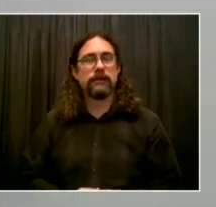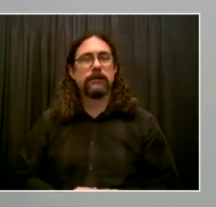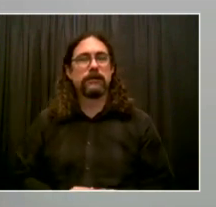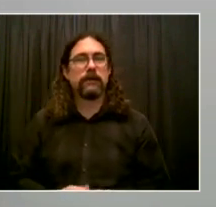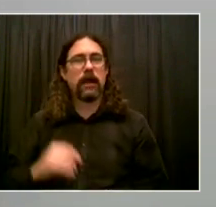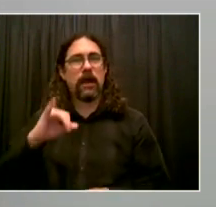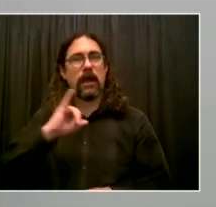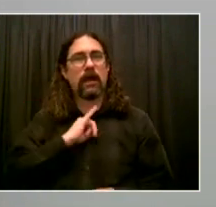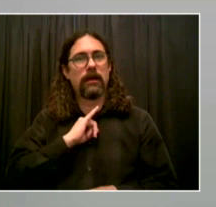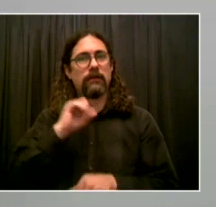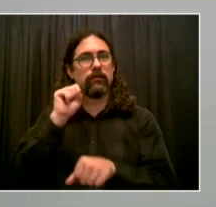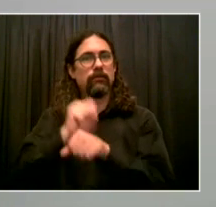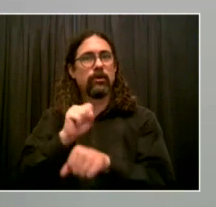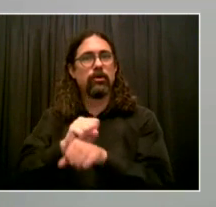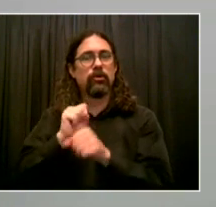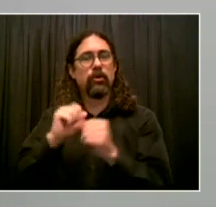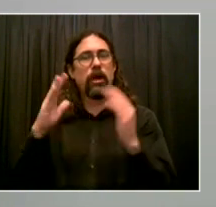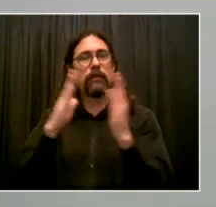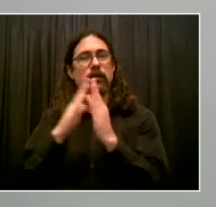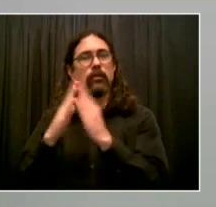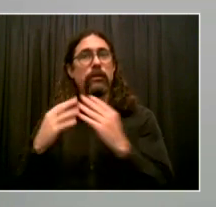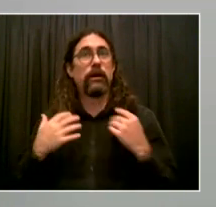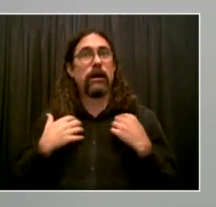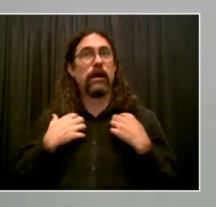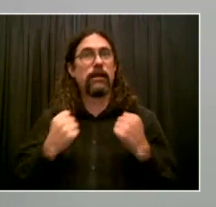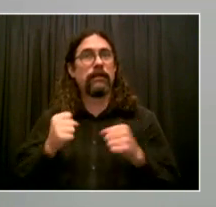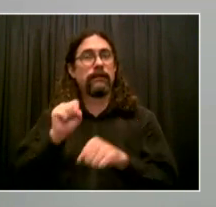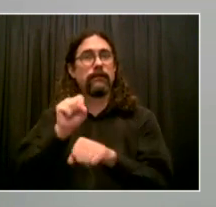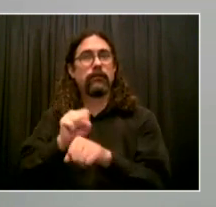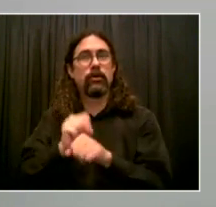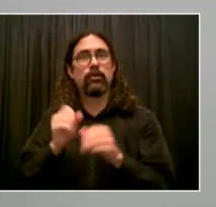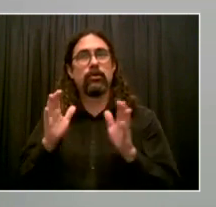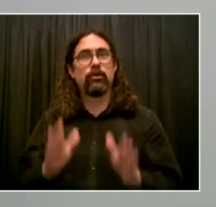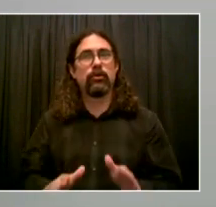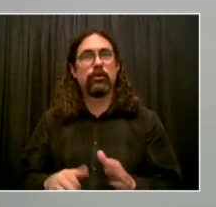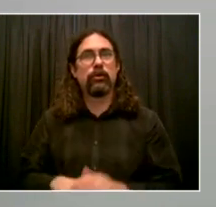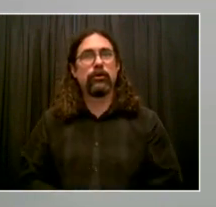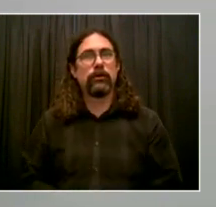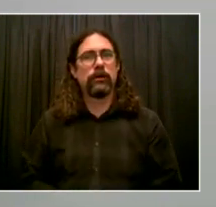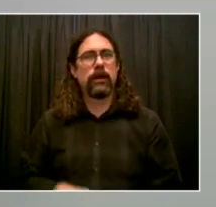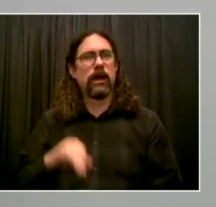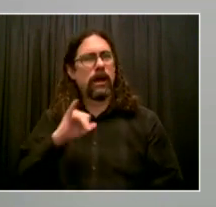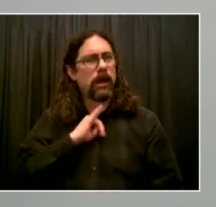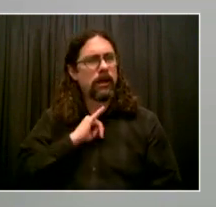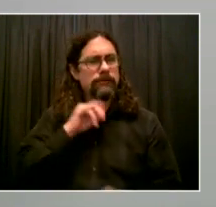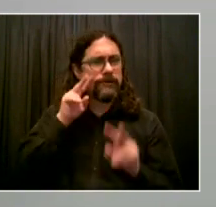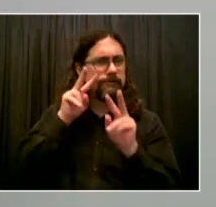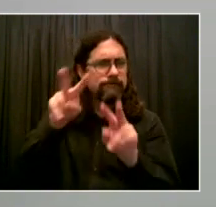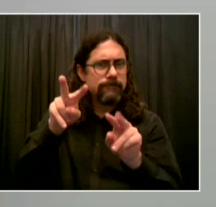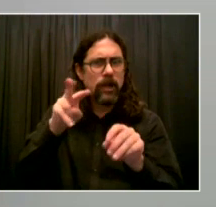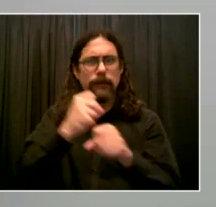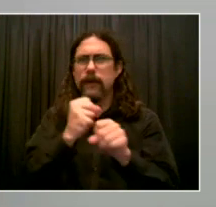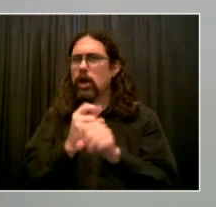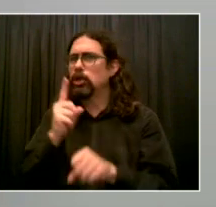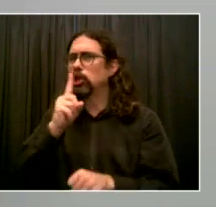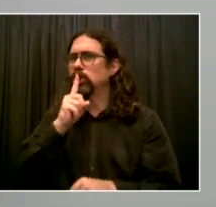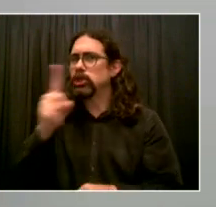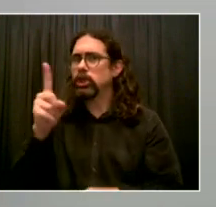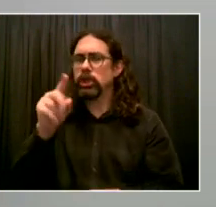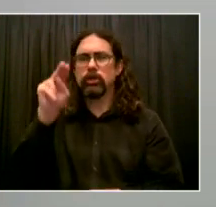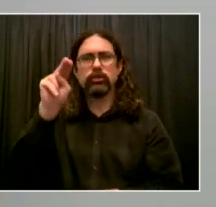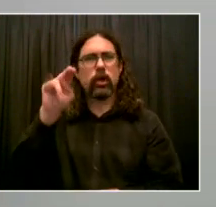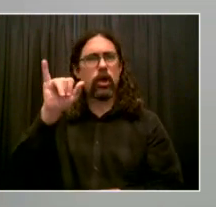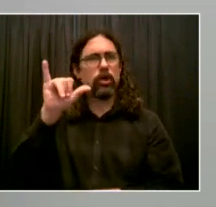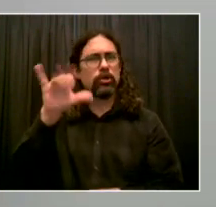Corp, making sure the city was reaching as many close contacts and potential COVID-19 positive cases